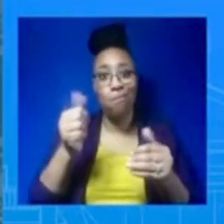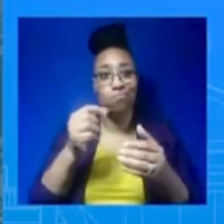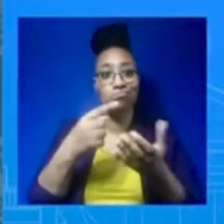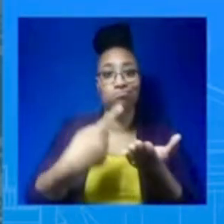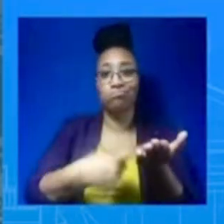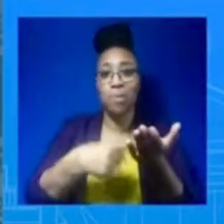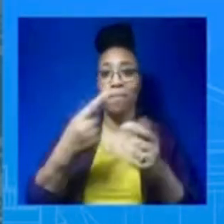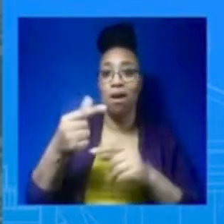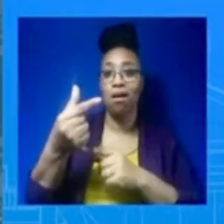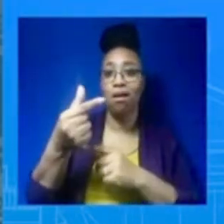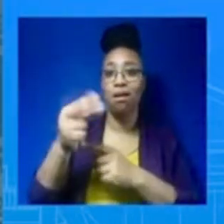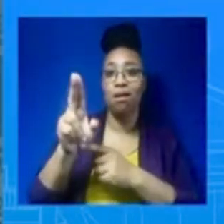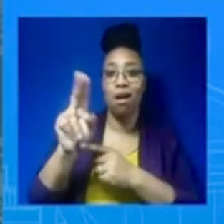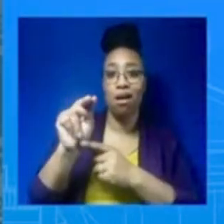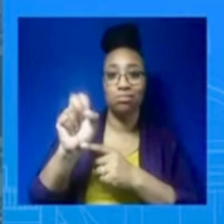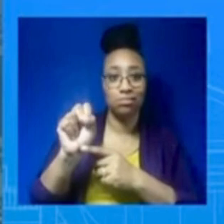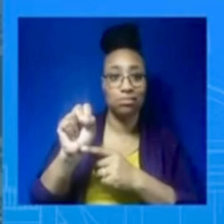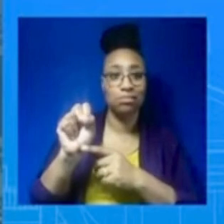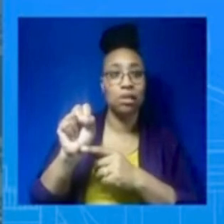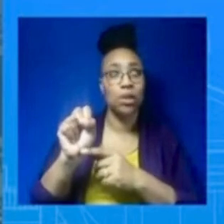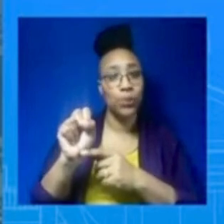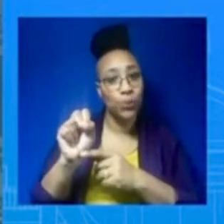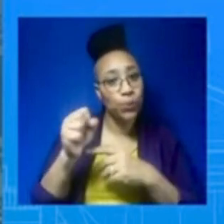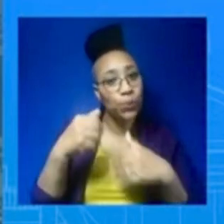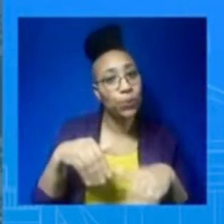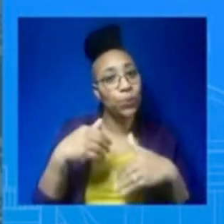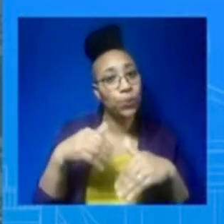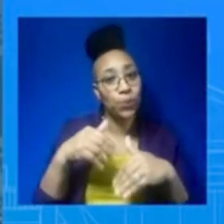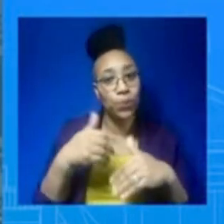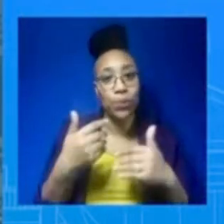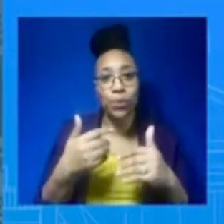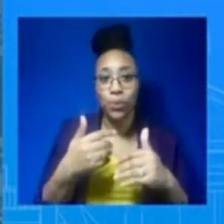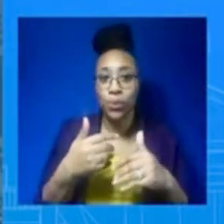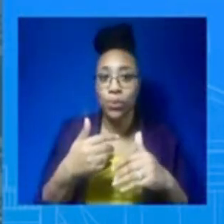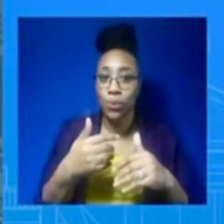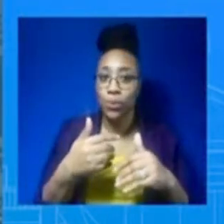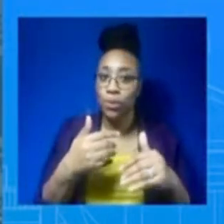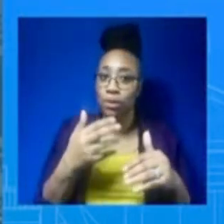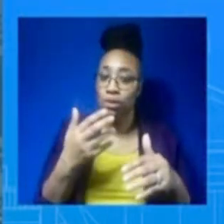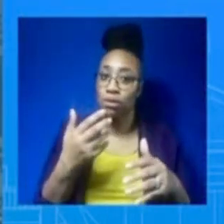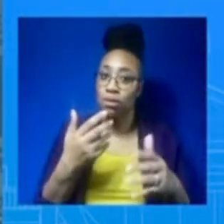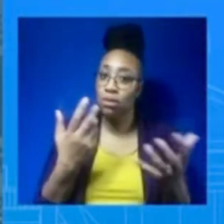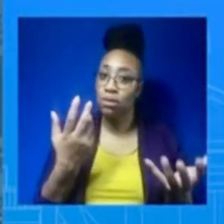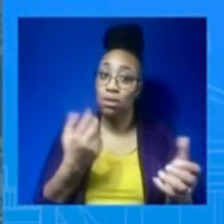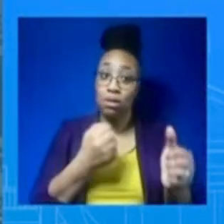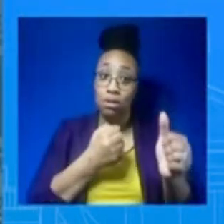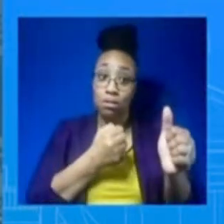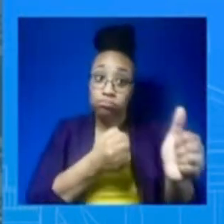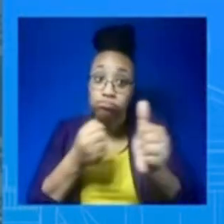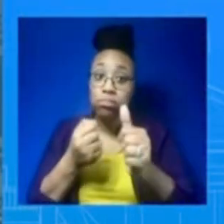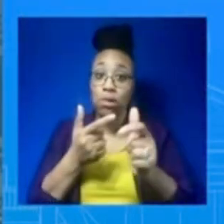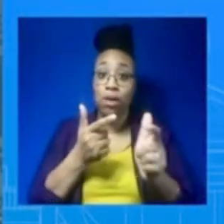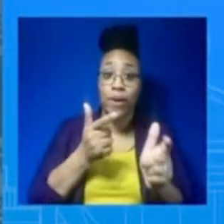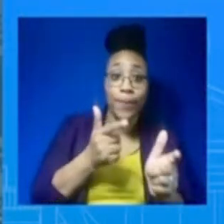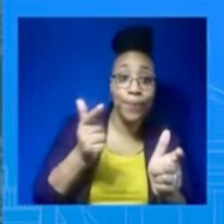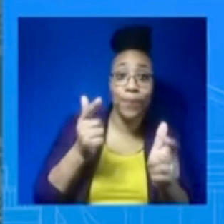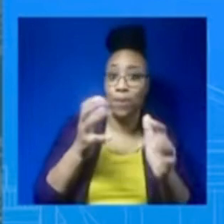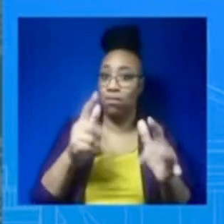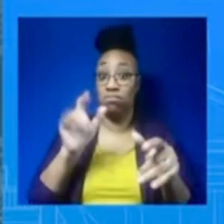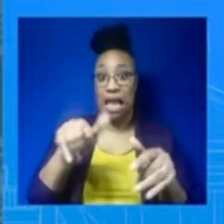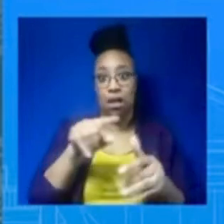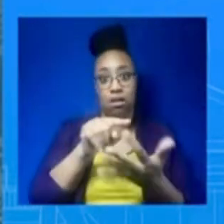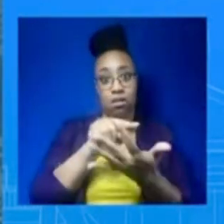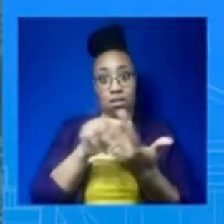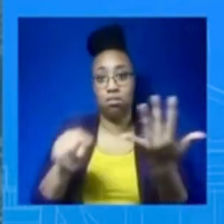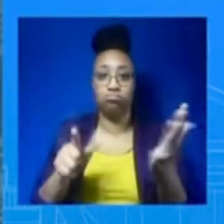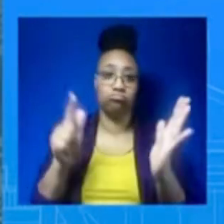heard the President talk about just last week. So, look, the President has put forth a plan, a Safer America